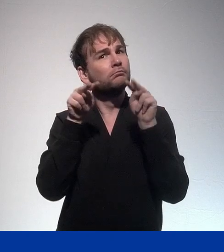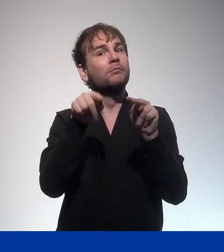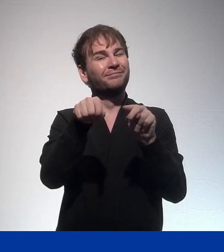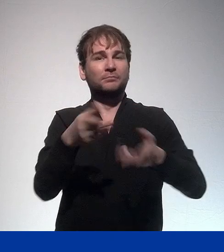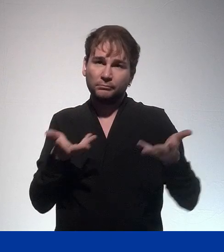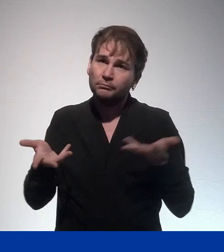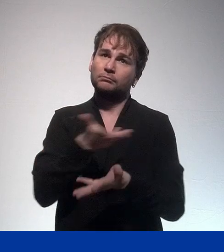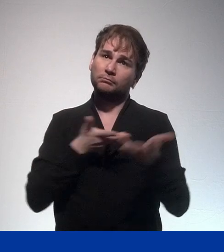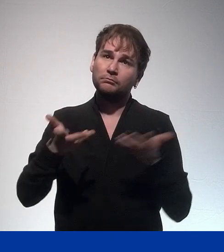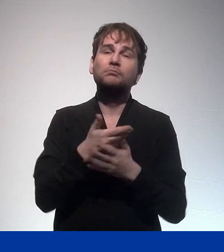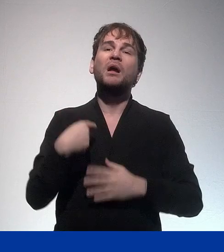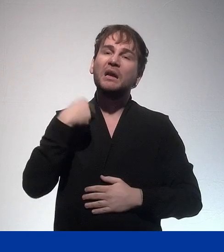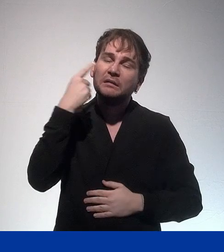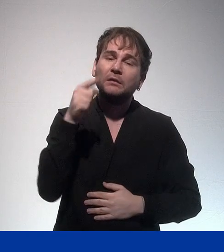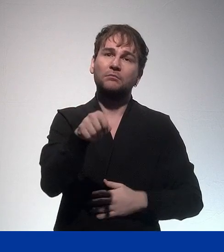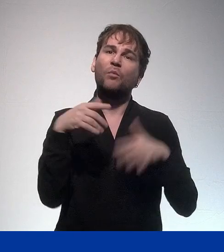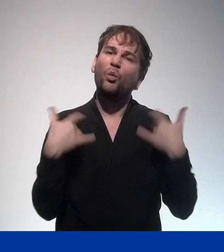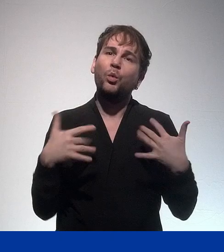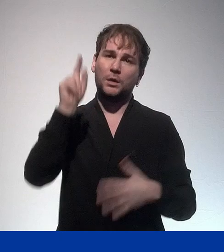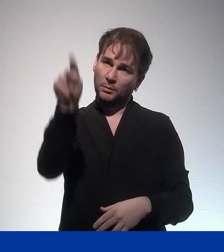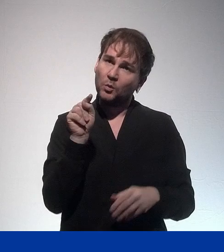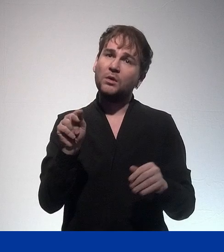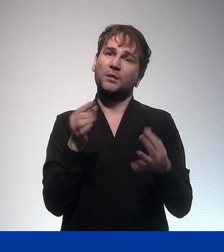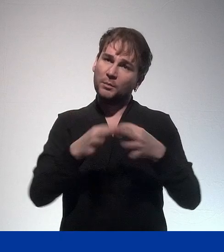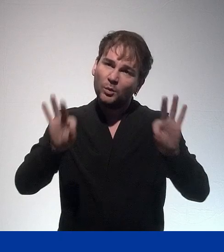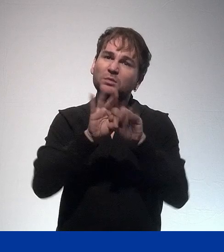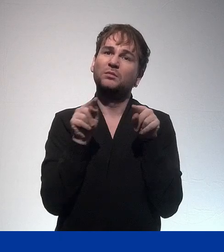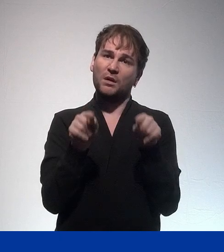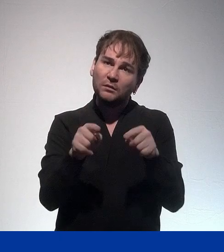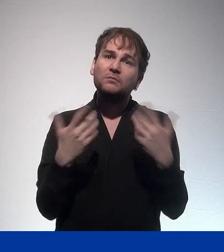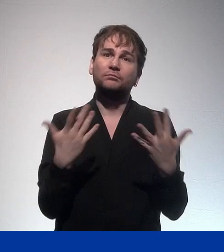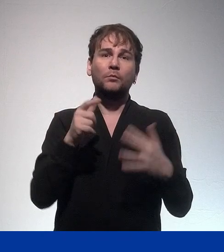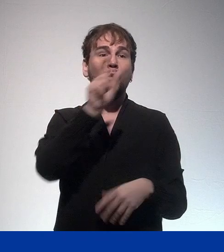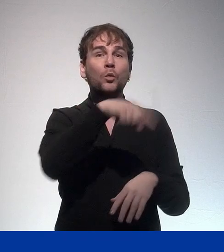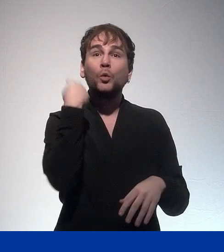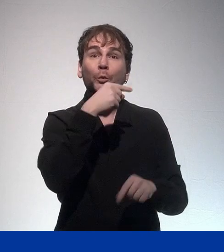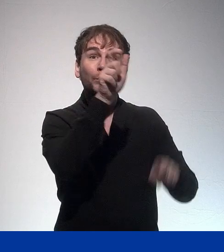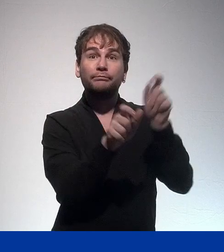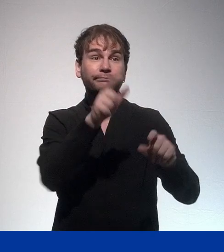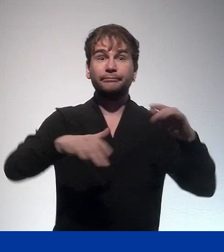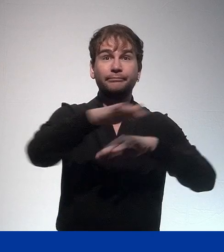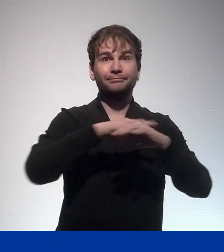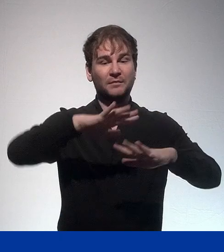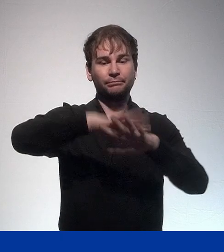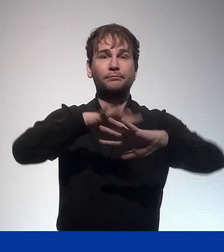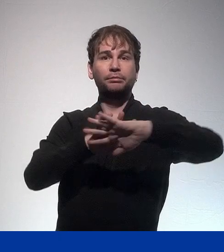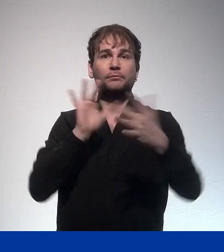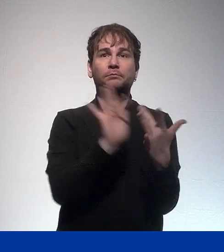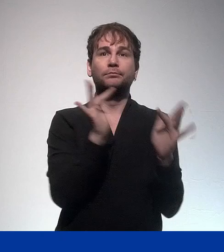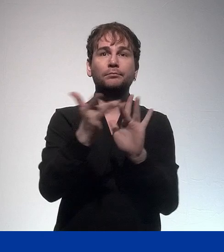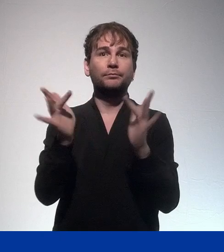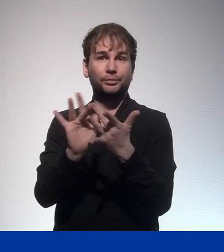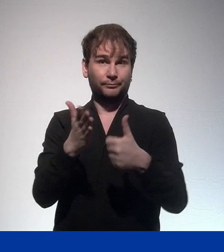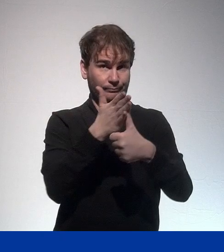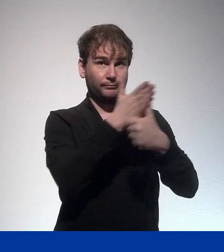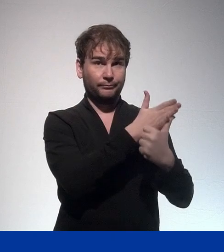I think it's very important to use this as an opportunity to build a network of this kind. That's